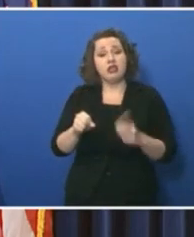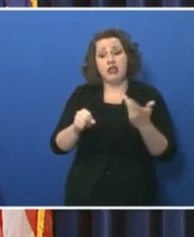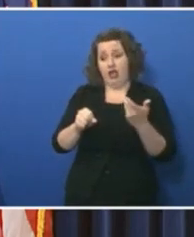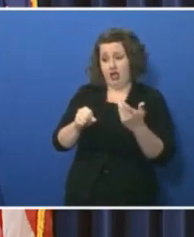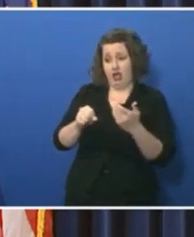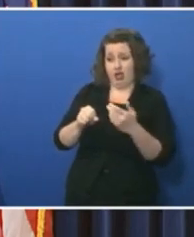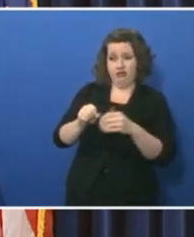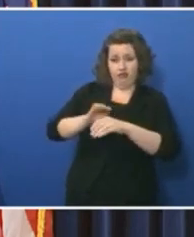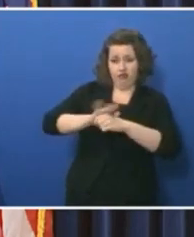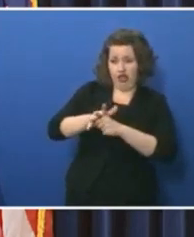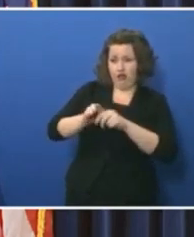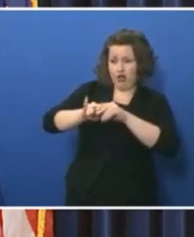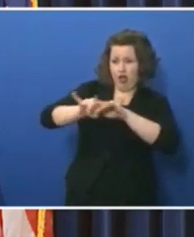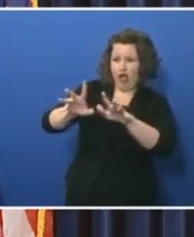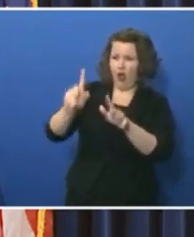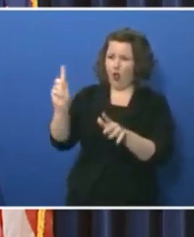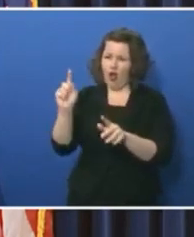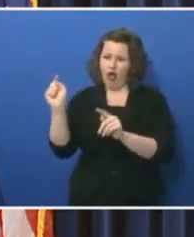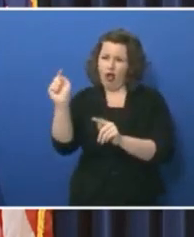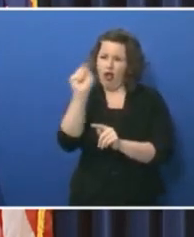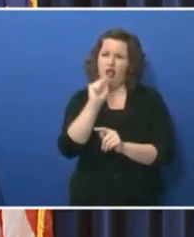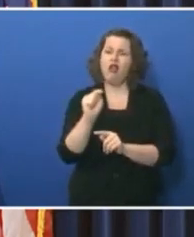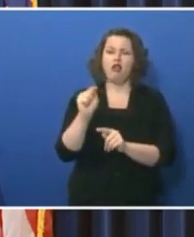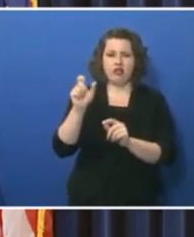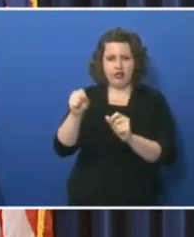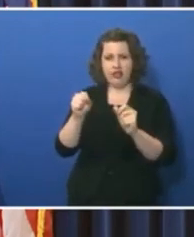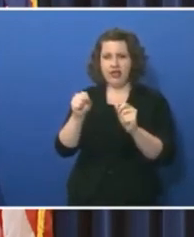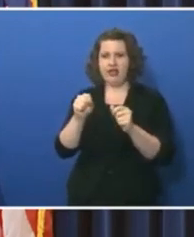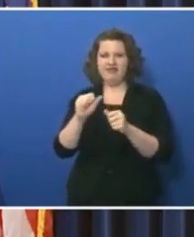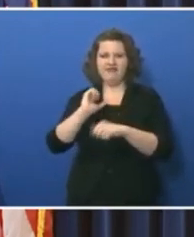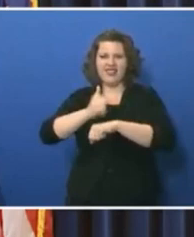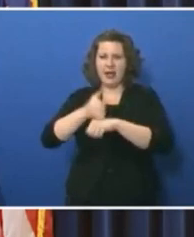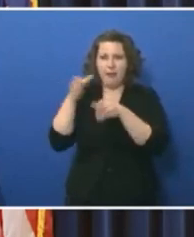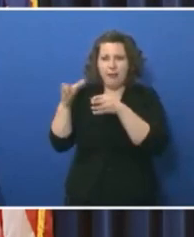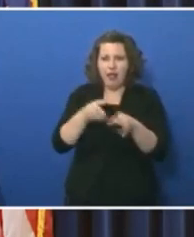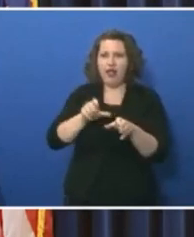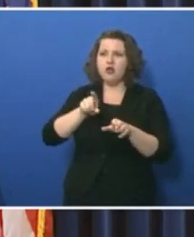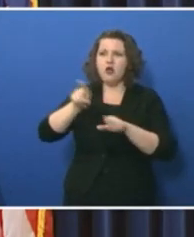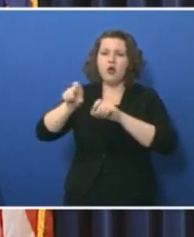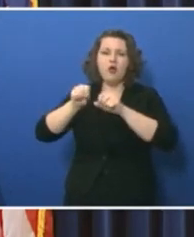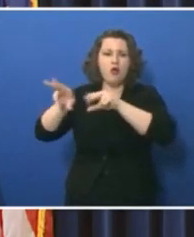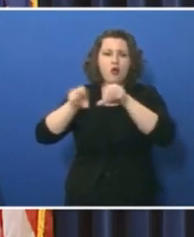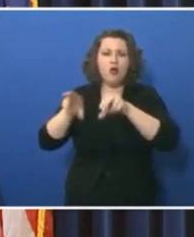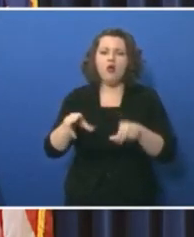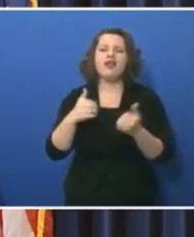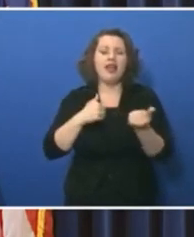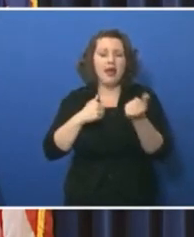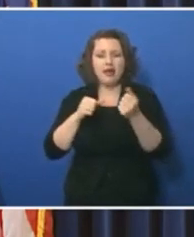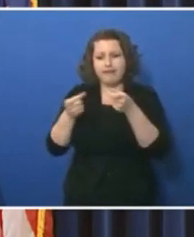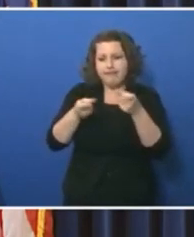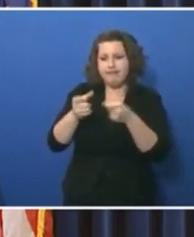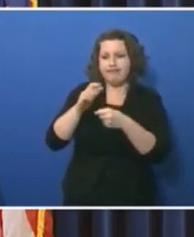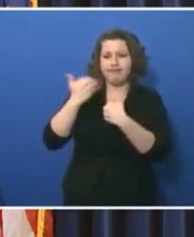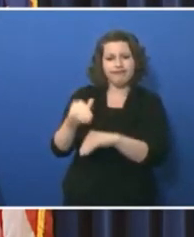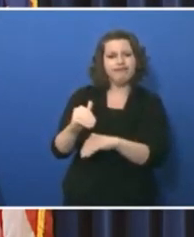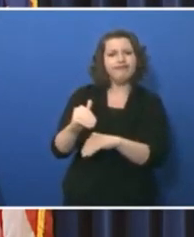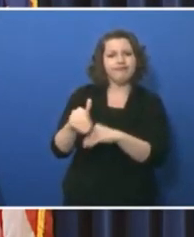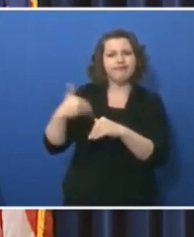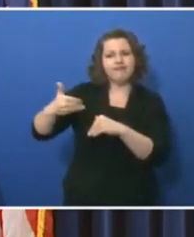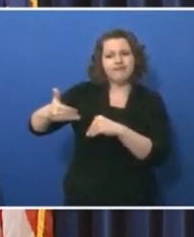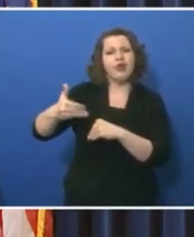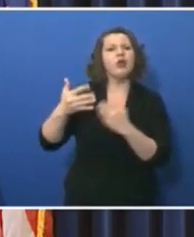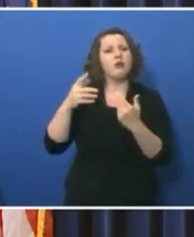and deploy targeted mitigation strategies to contain and manage it over time so that we can get life and business back to normal.